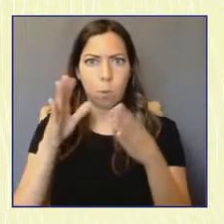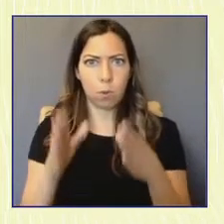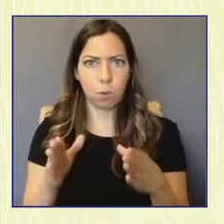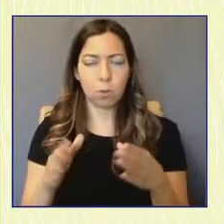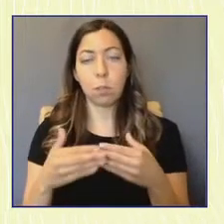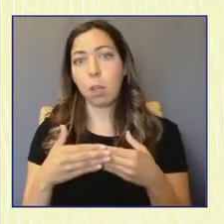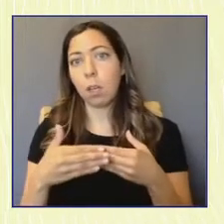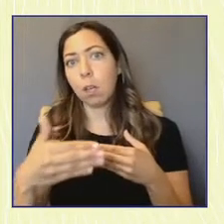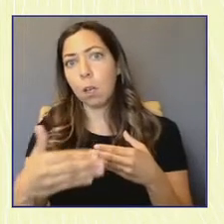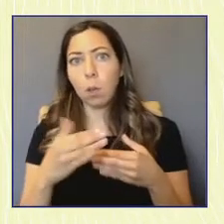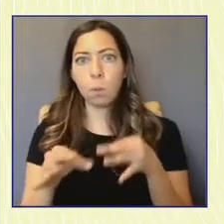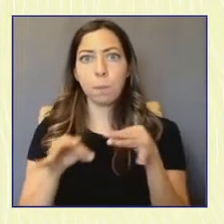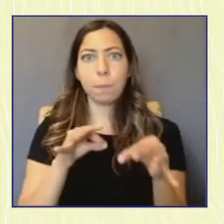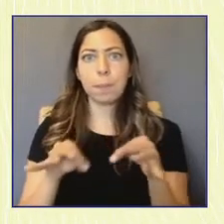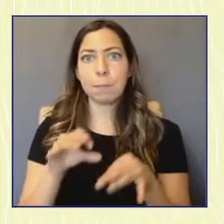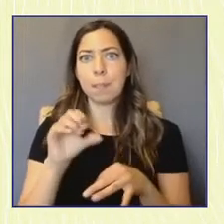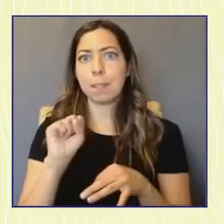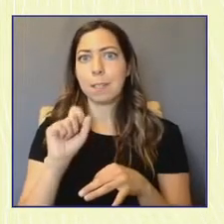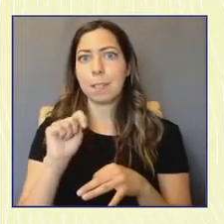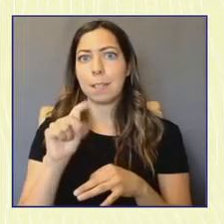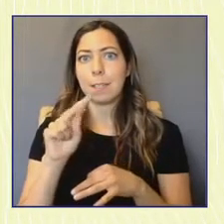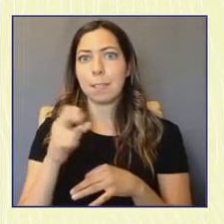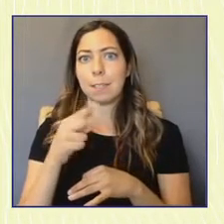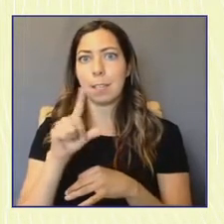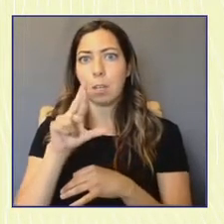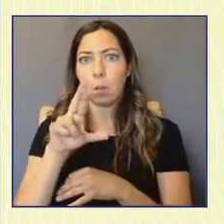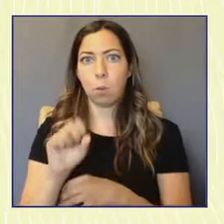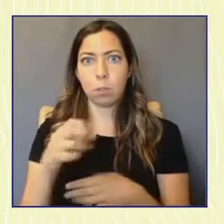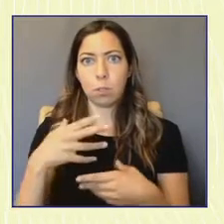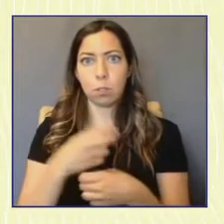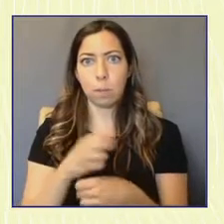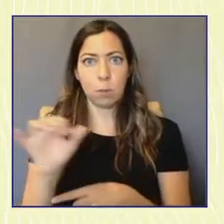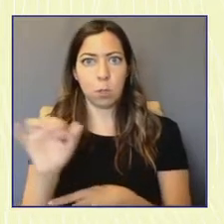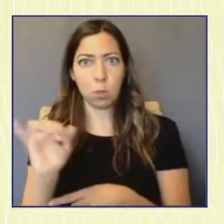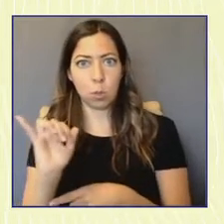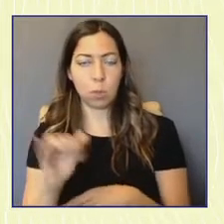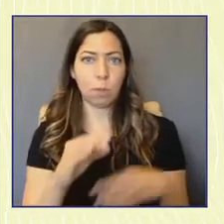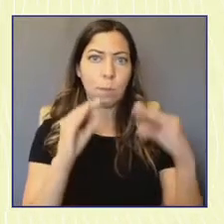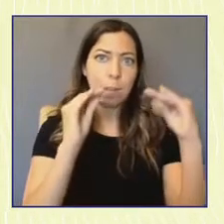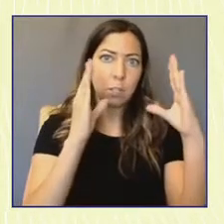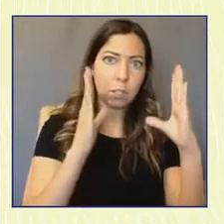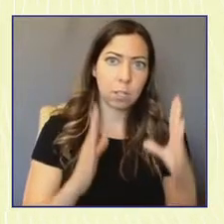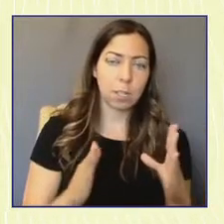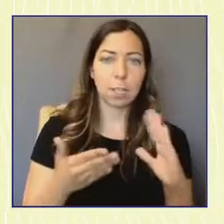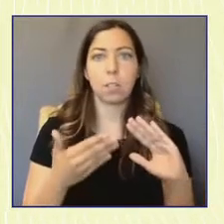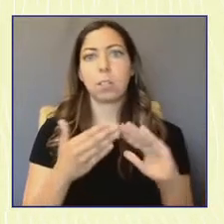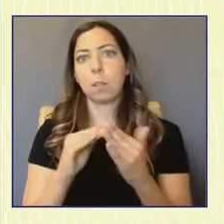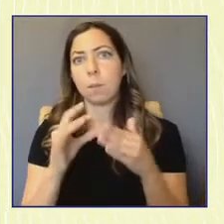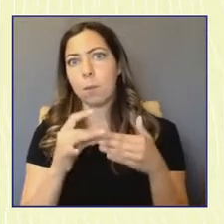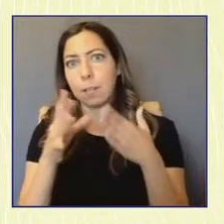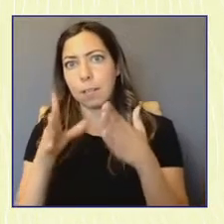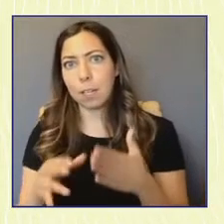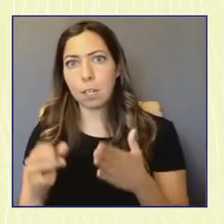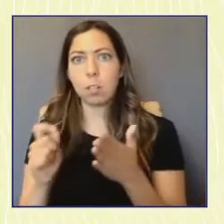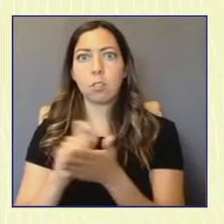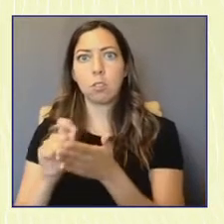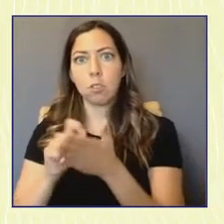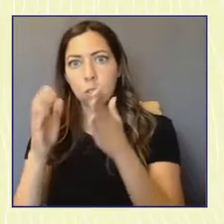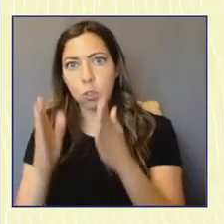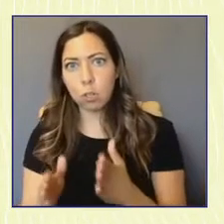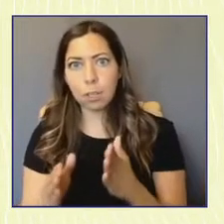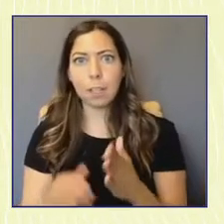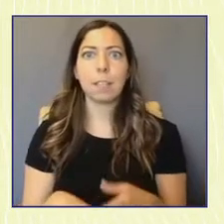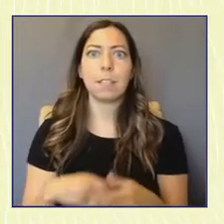stakeholder-specific summaries for different groups from educators, journalists, community leaders, philanthropists, and so many more that highlight